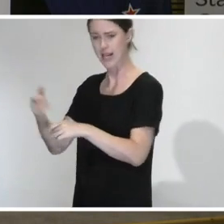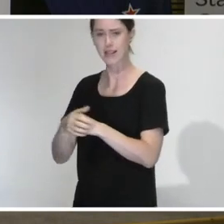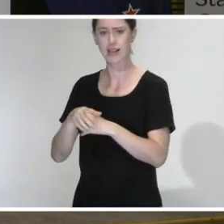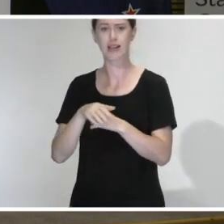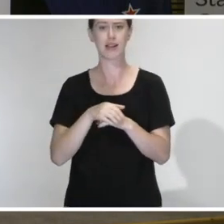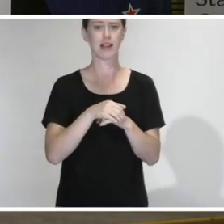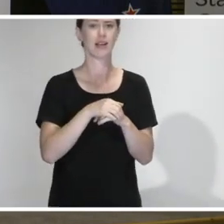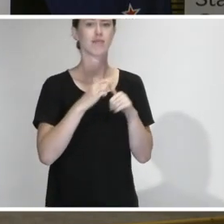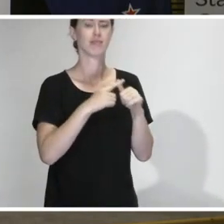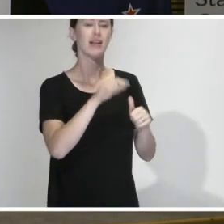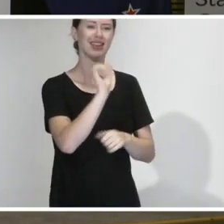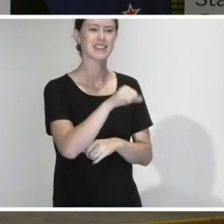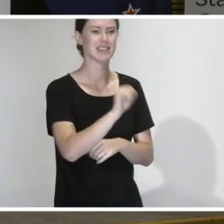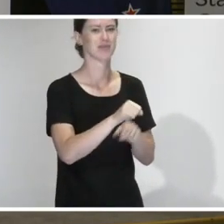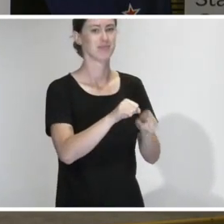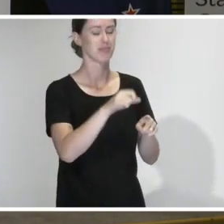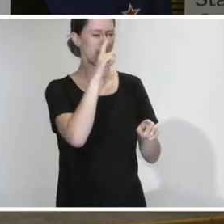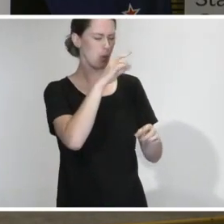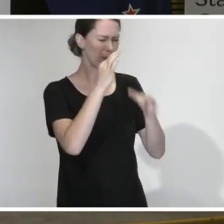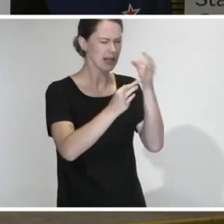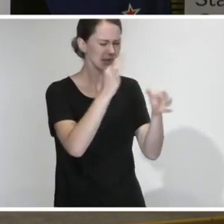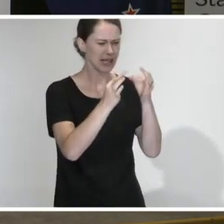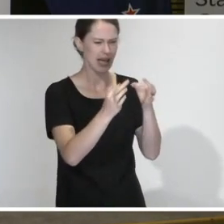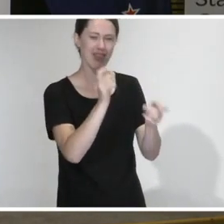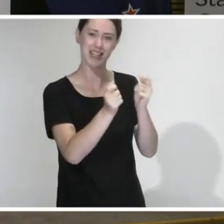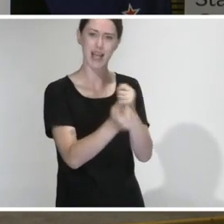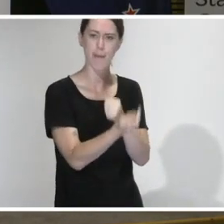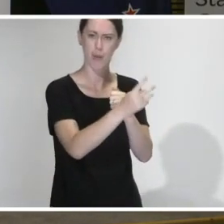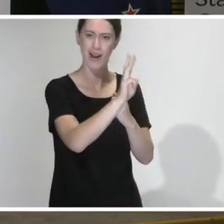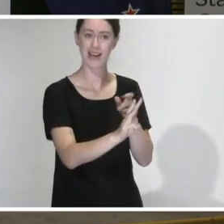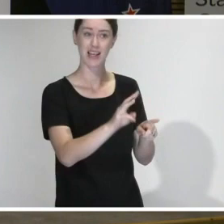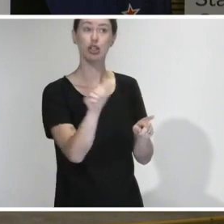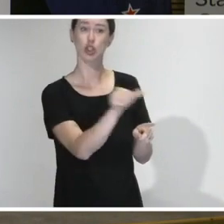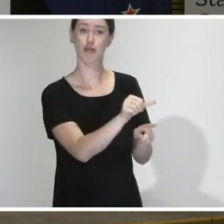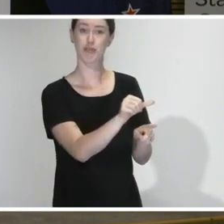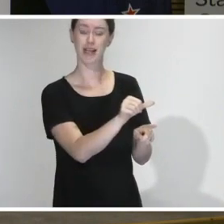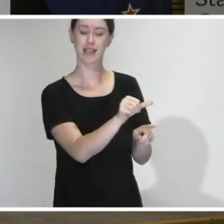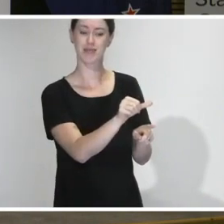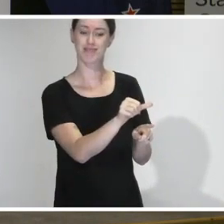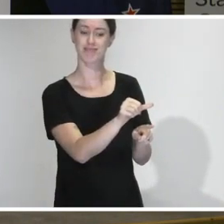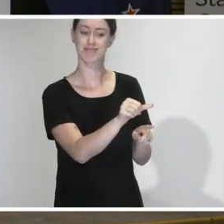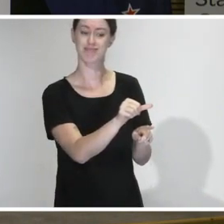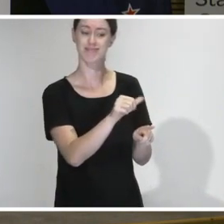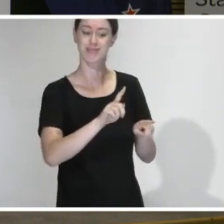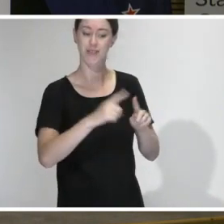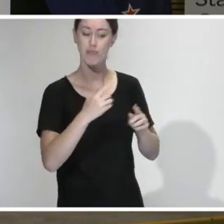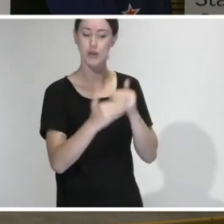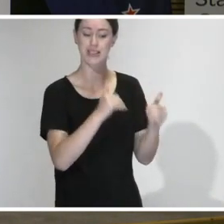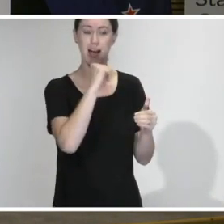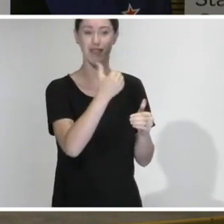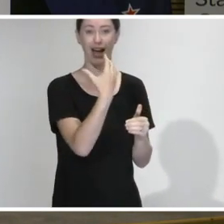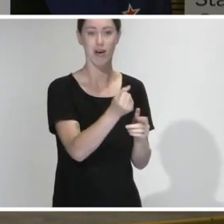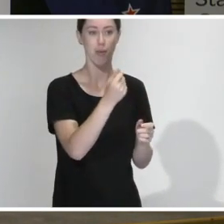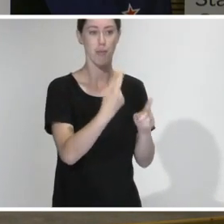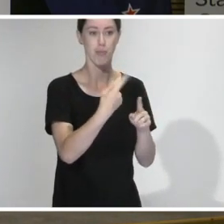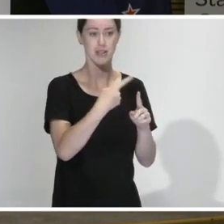you'll know that there were questions asked and tests undertaken in Wellington, and so yes, there would have been repercussions if there were positive tests there.